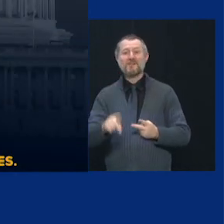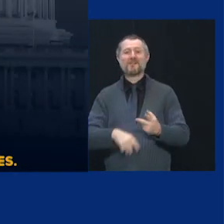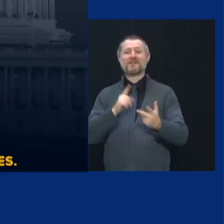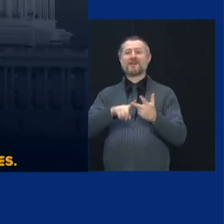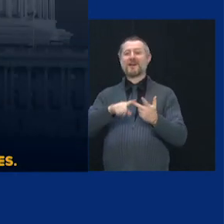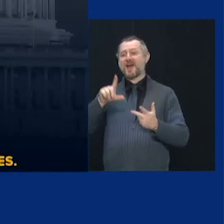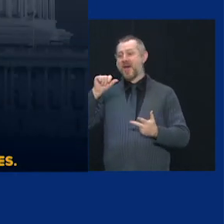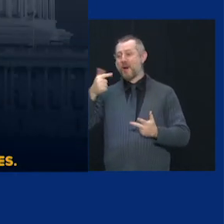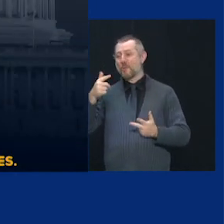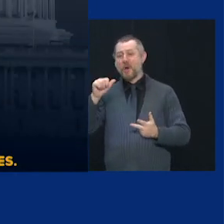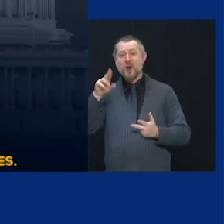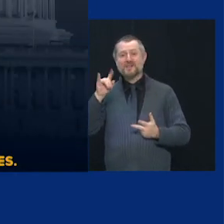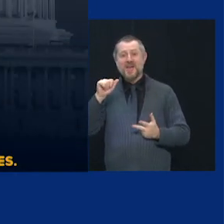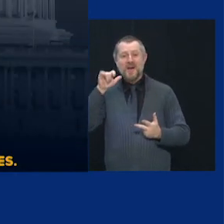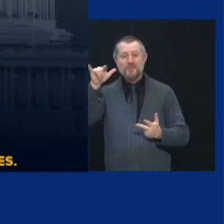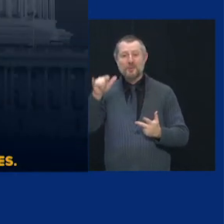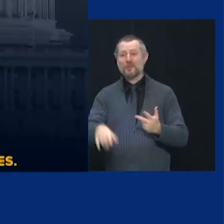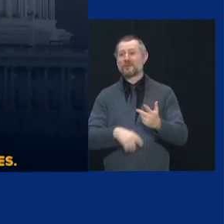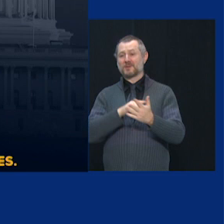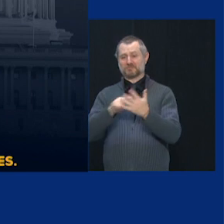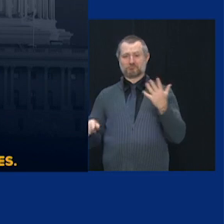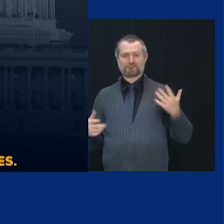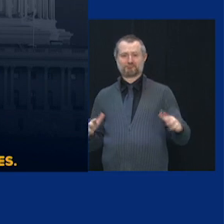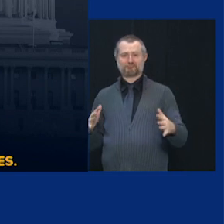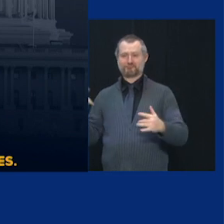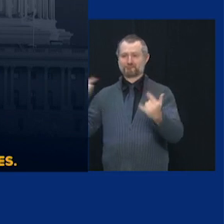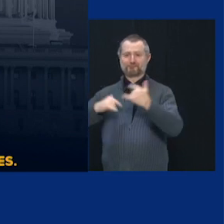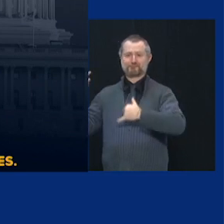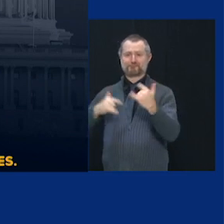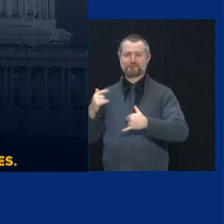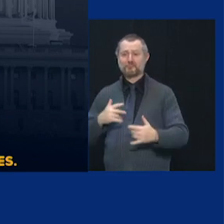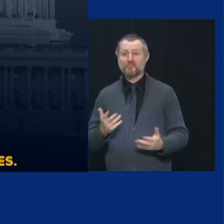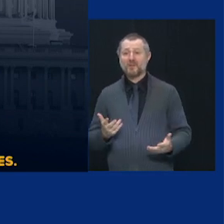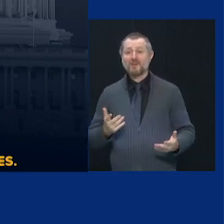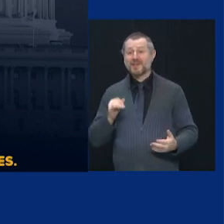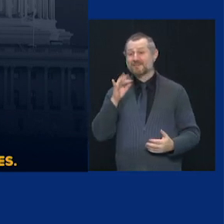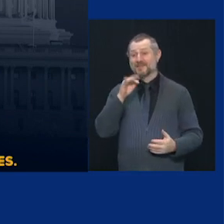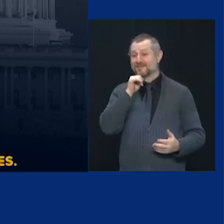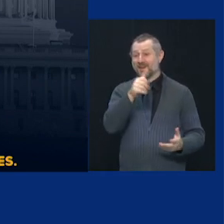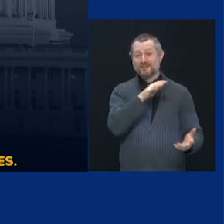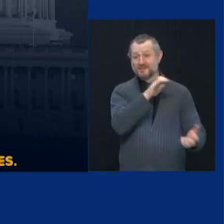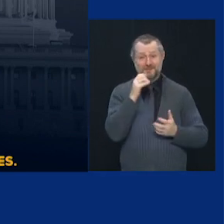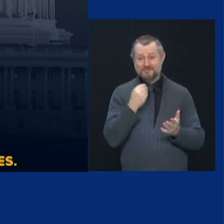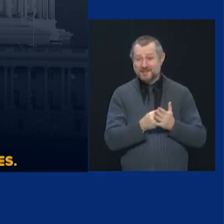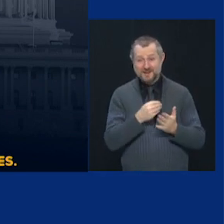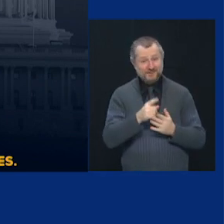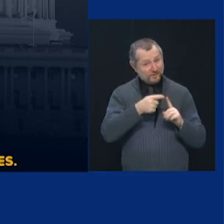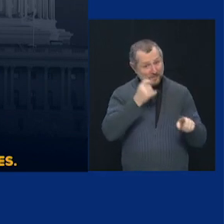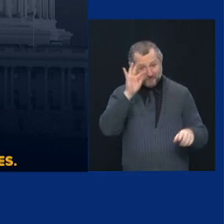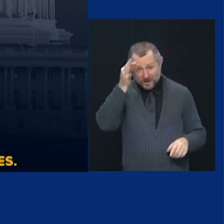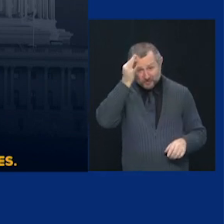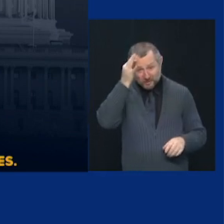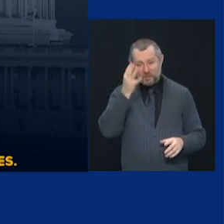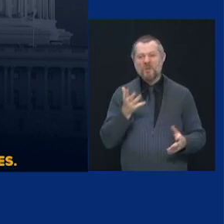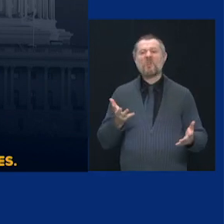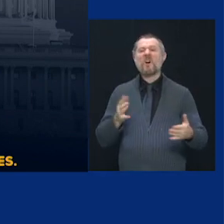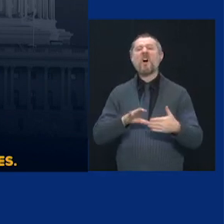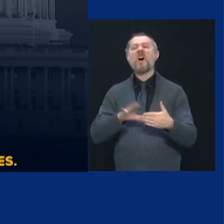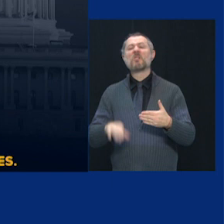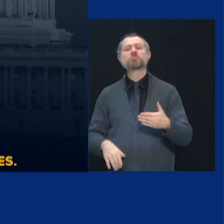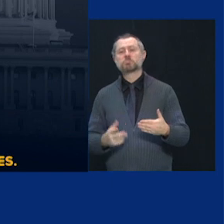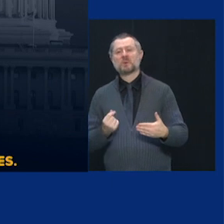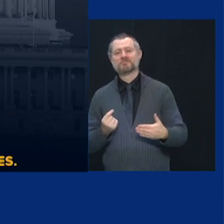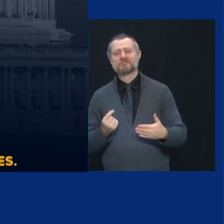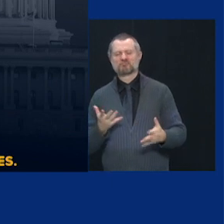If we do not get federal funding, the consequences are going to be devastating